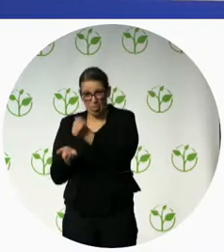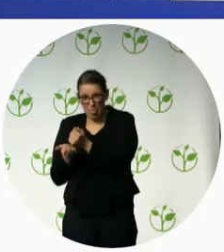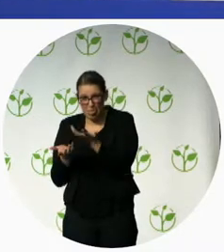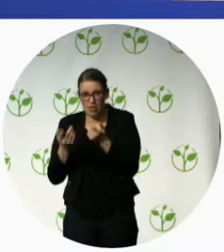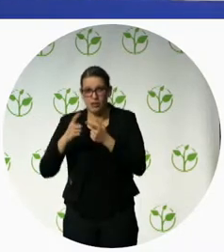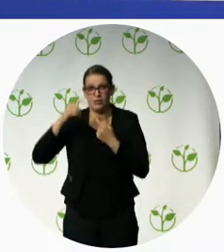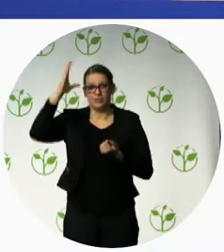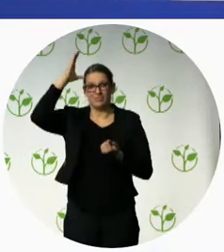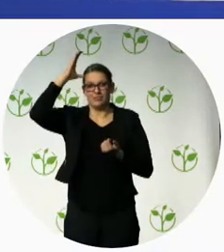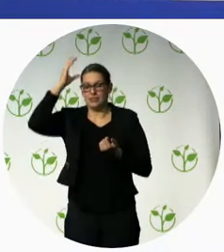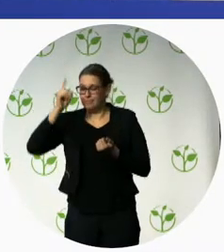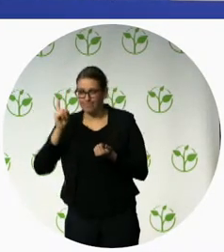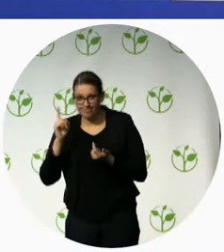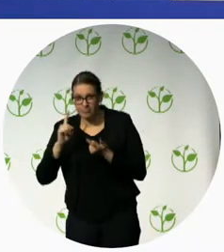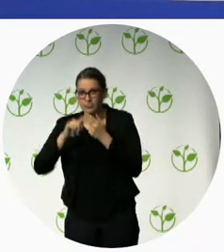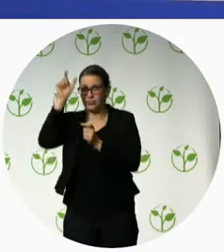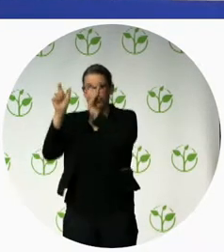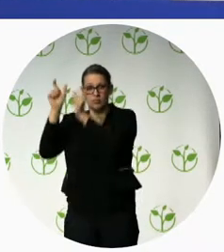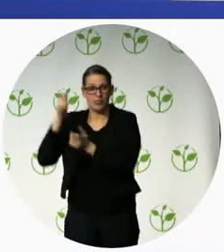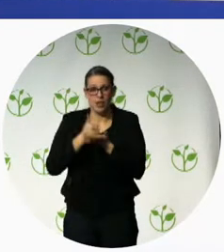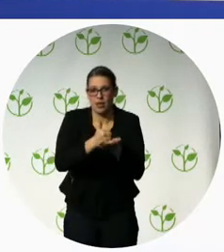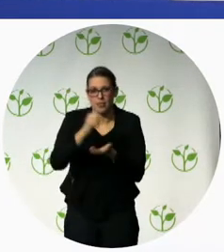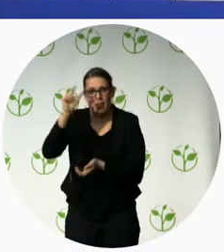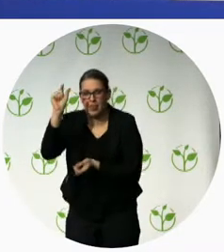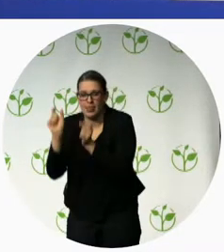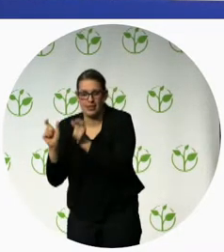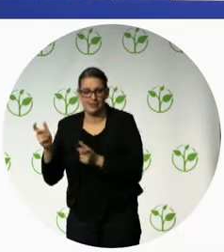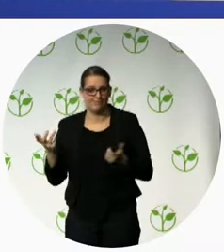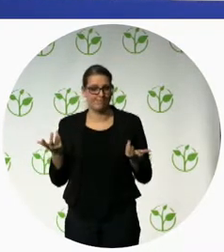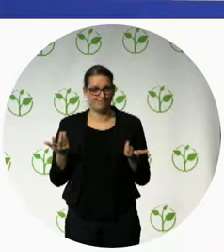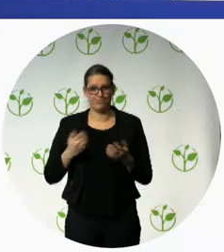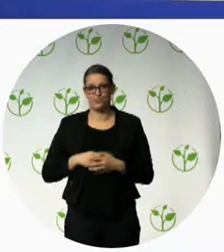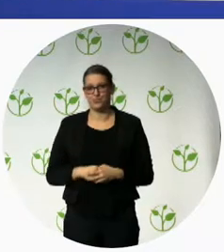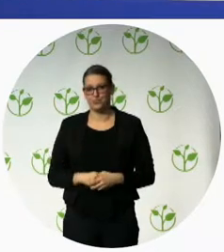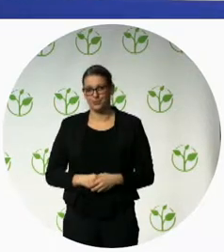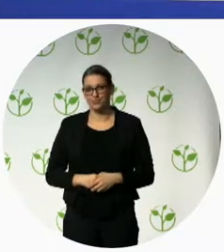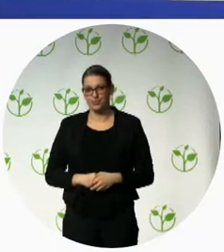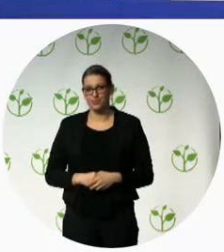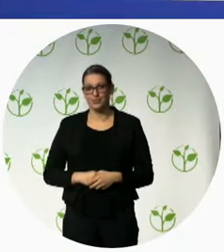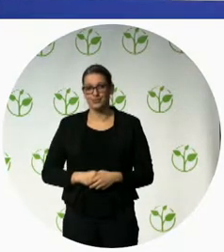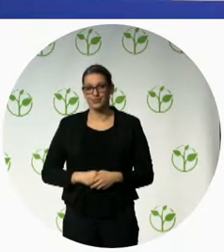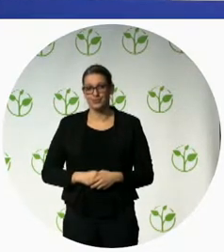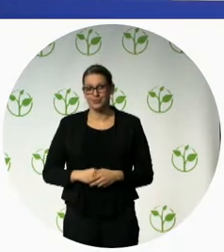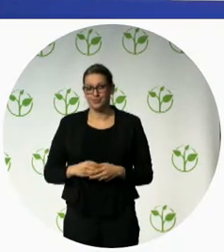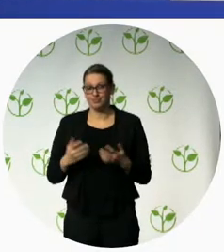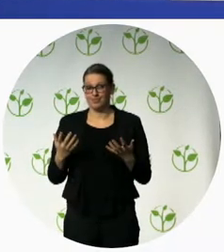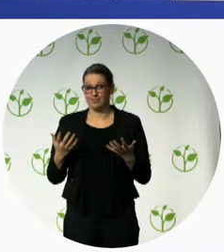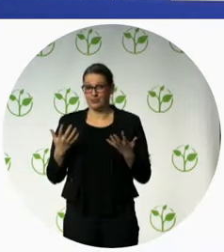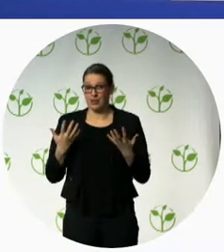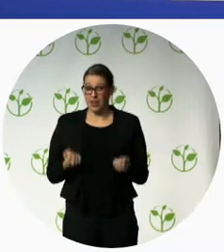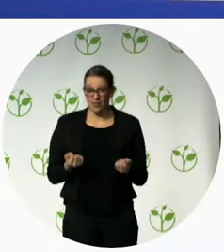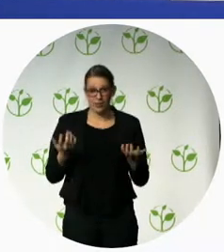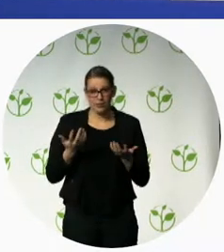service providers in short there is very often no policy on how to deal with the